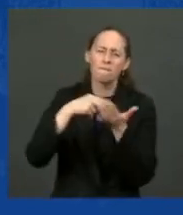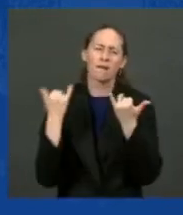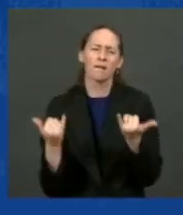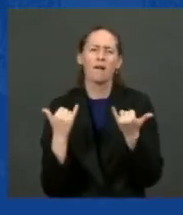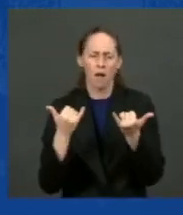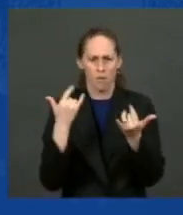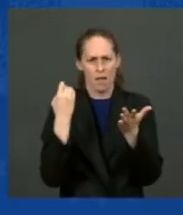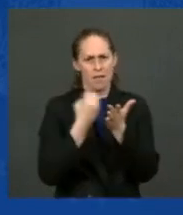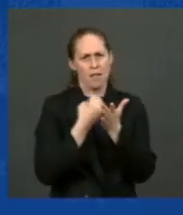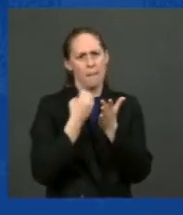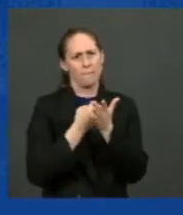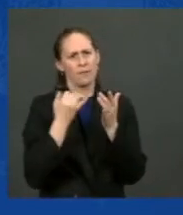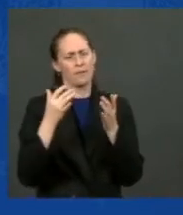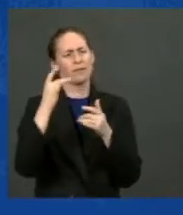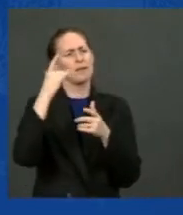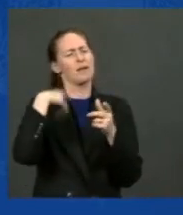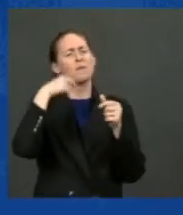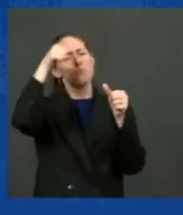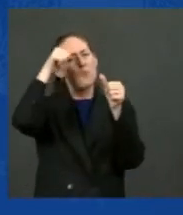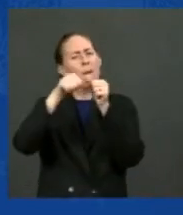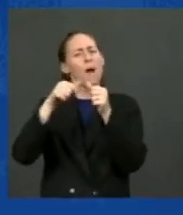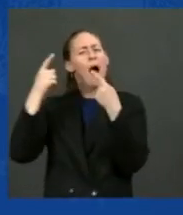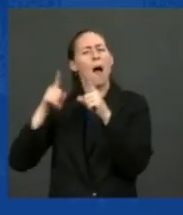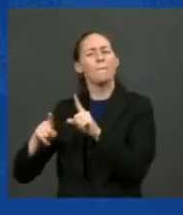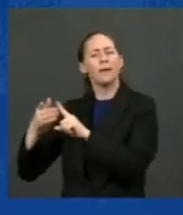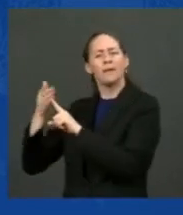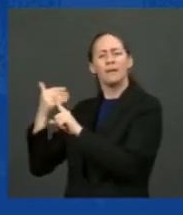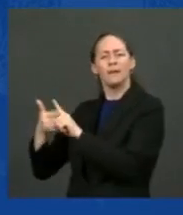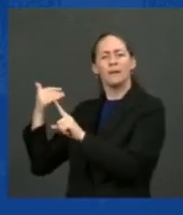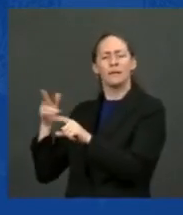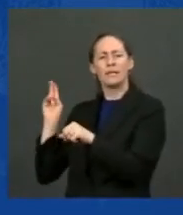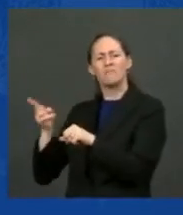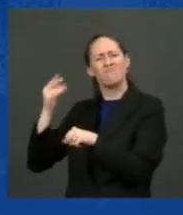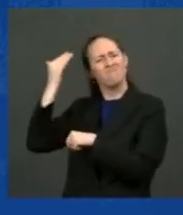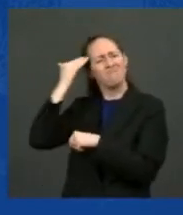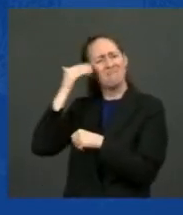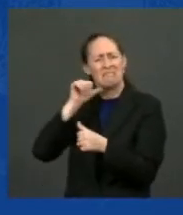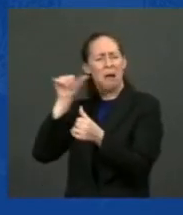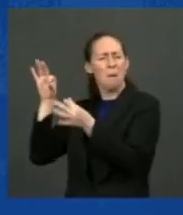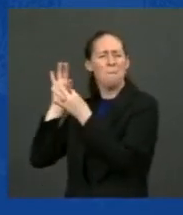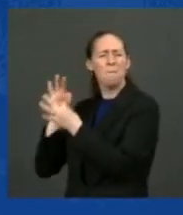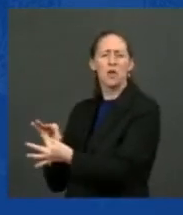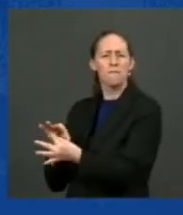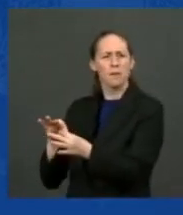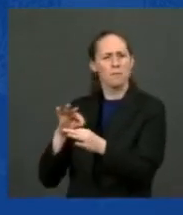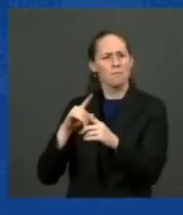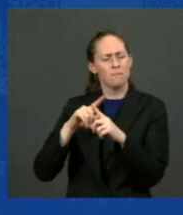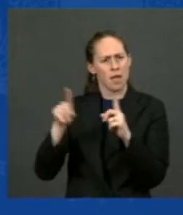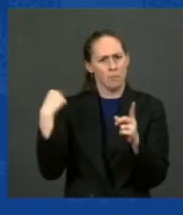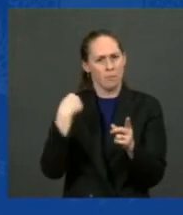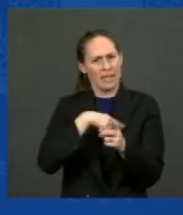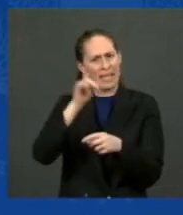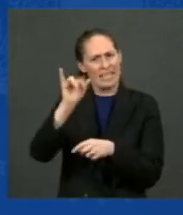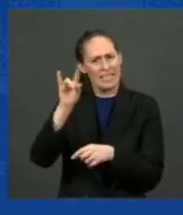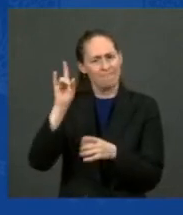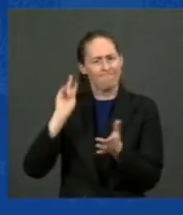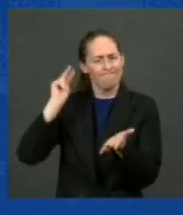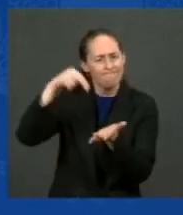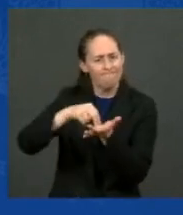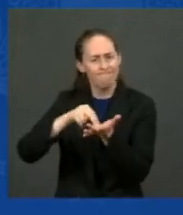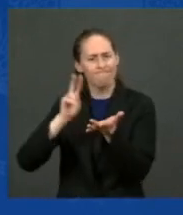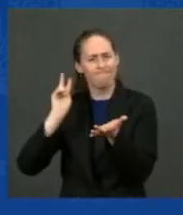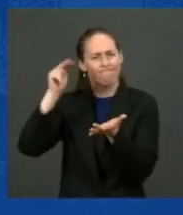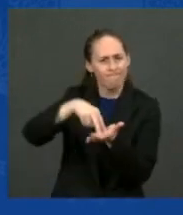Let's learn from that history, not because it was perfect, because Americans then did what we must do now, invest in ourselves